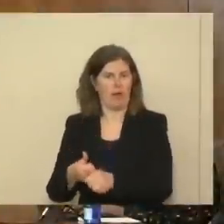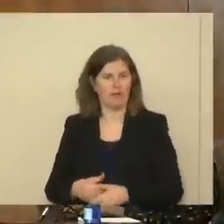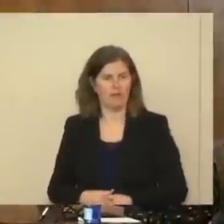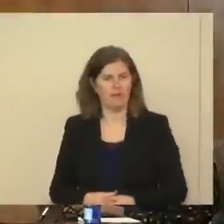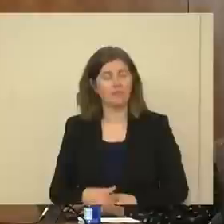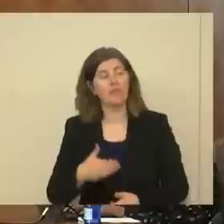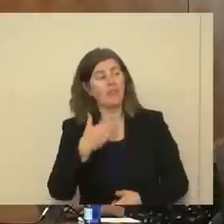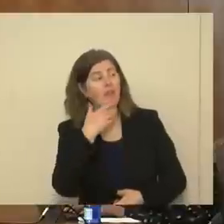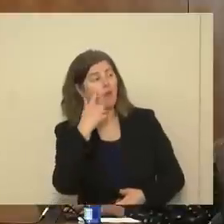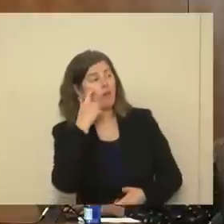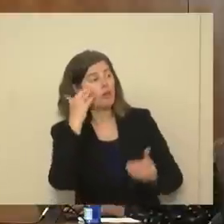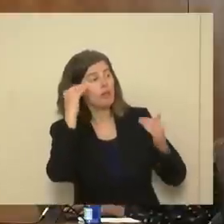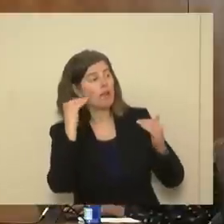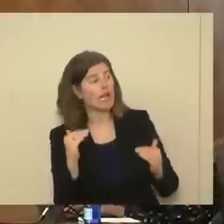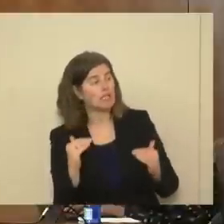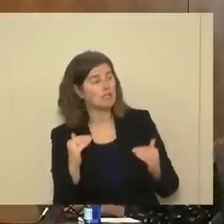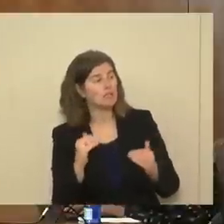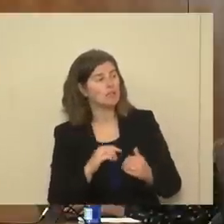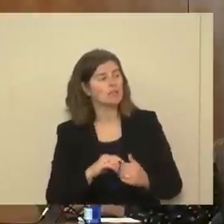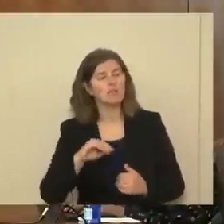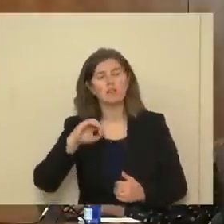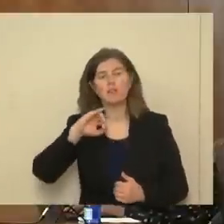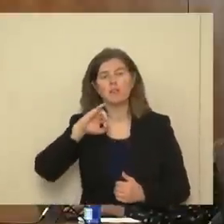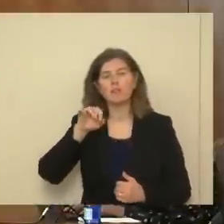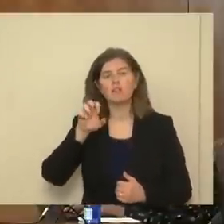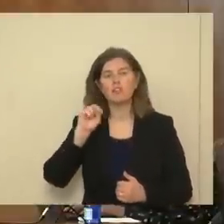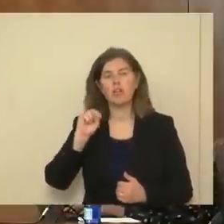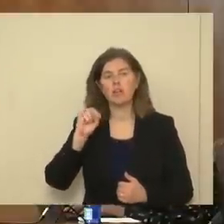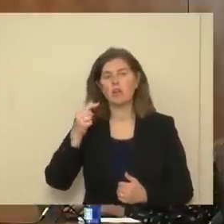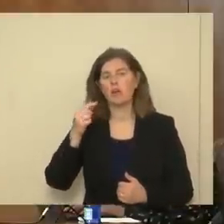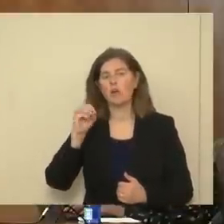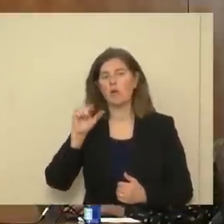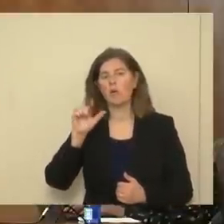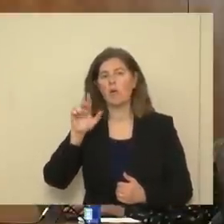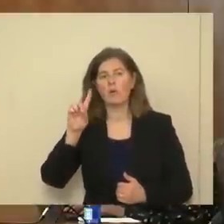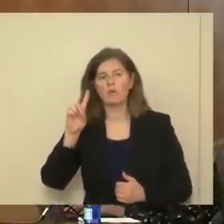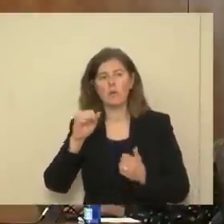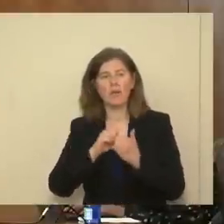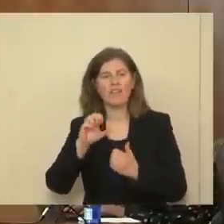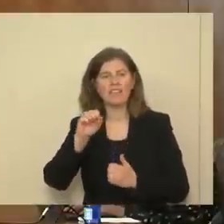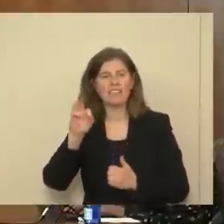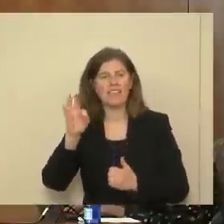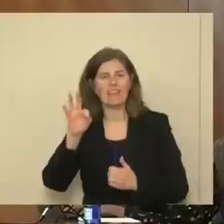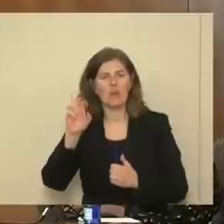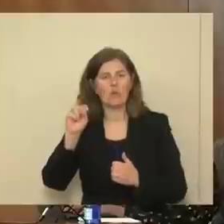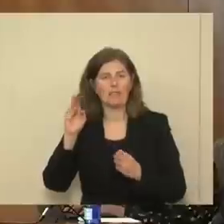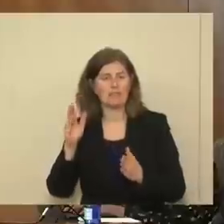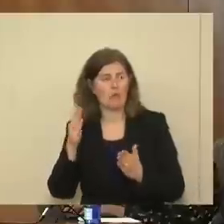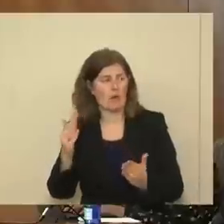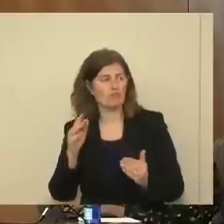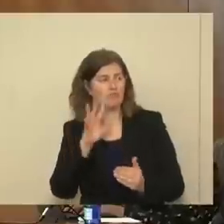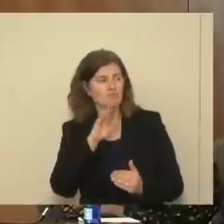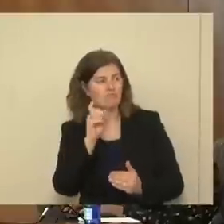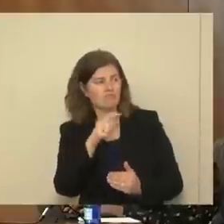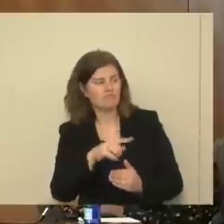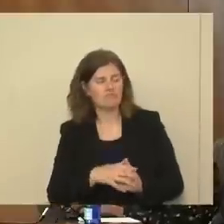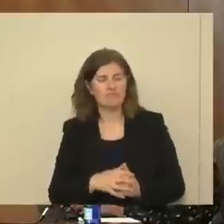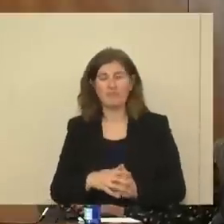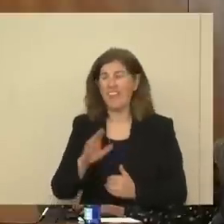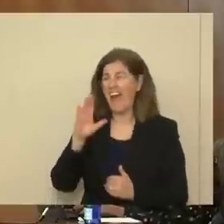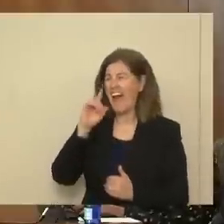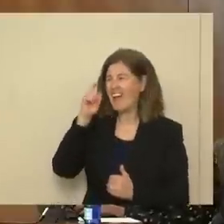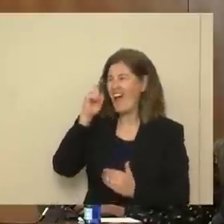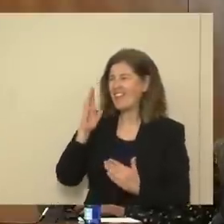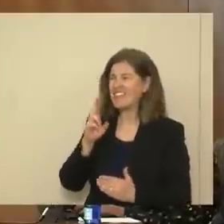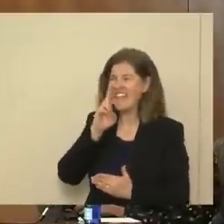Thank you, Governor. Next, I will go to Jens Gould with the Santa Fe New Mexican. Jens, you're unmuted. Go right ahead. Hi,